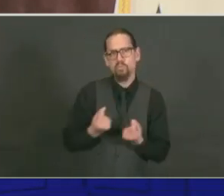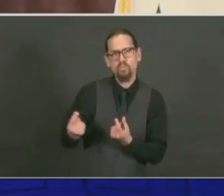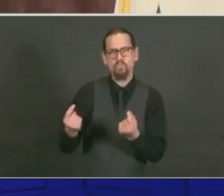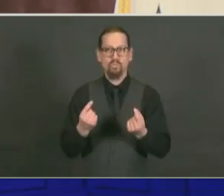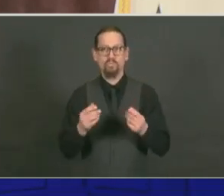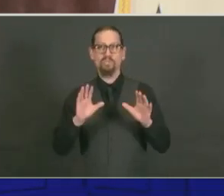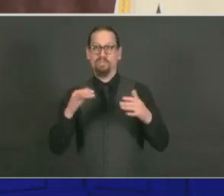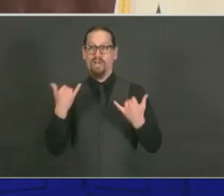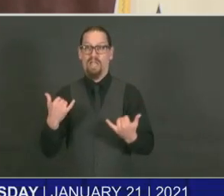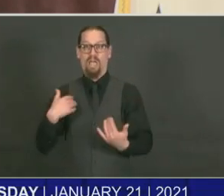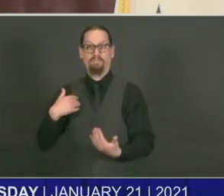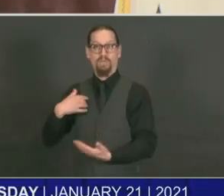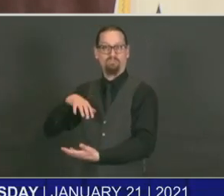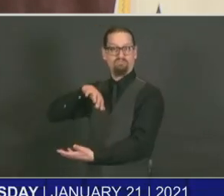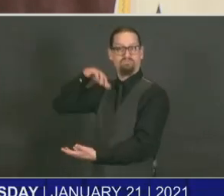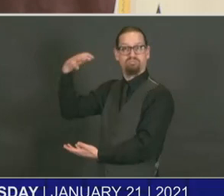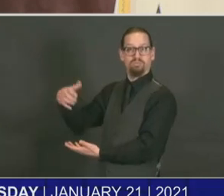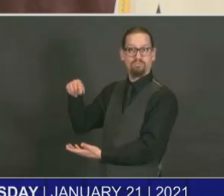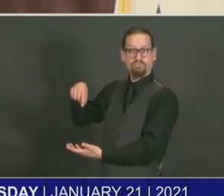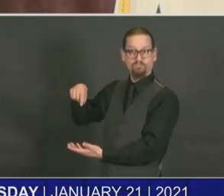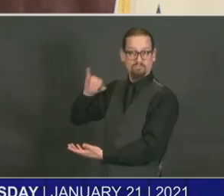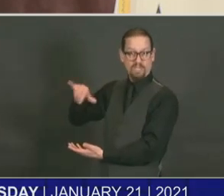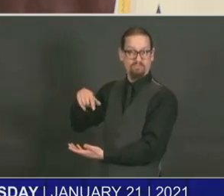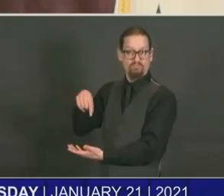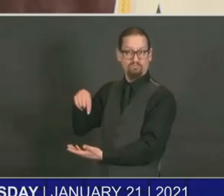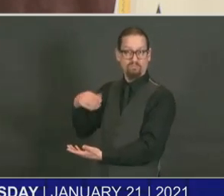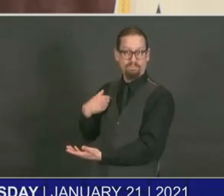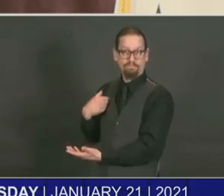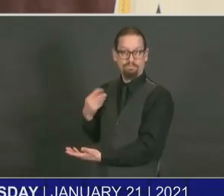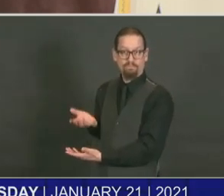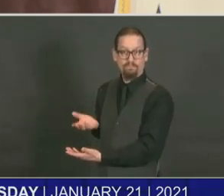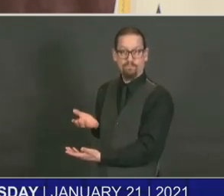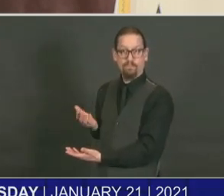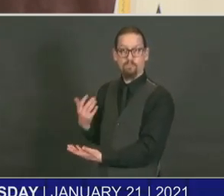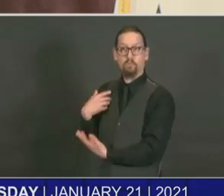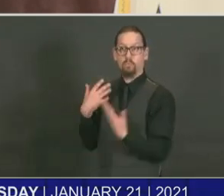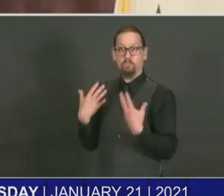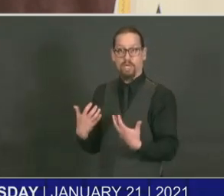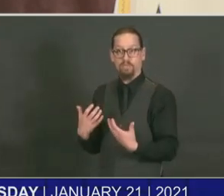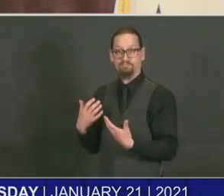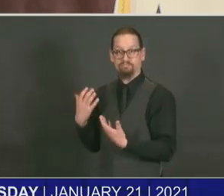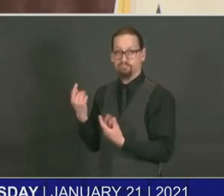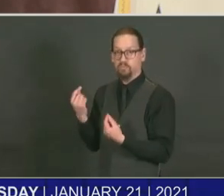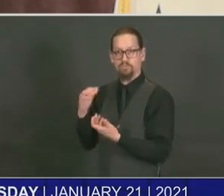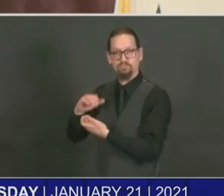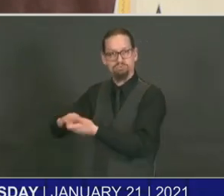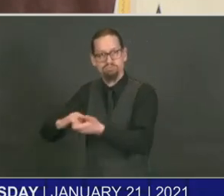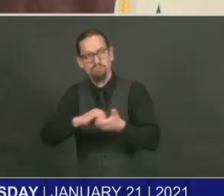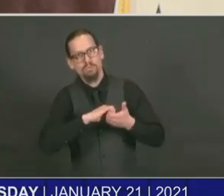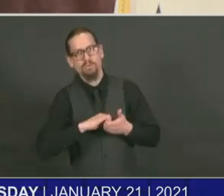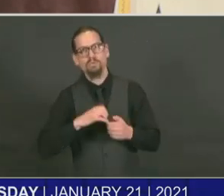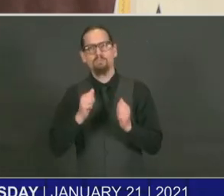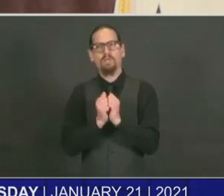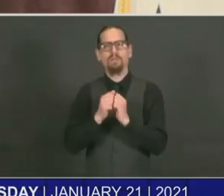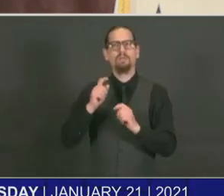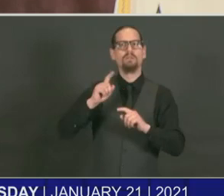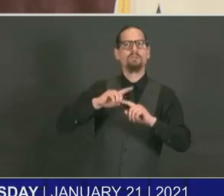vaccine supply that we have. We certainly want to work with the administration who is